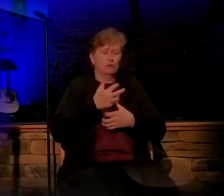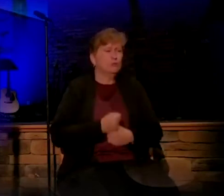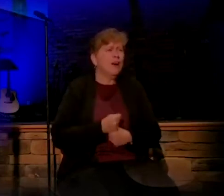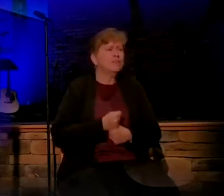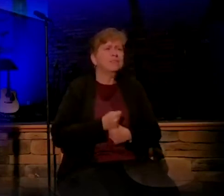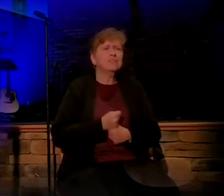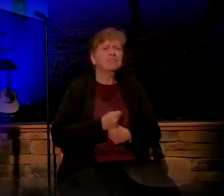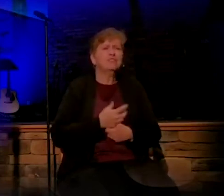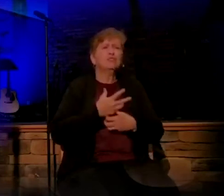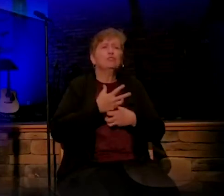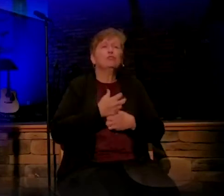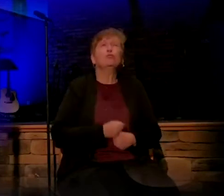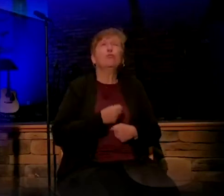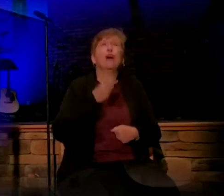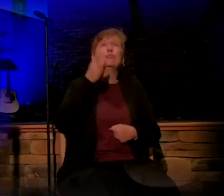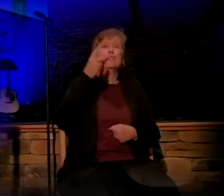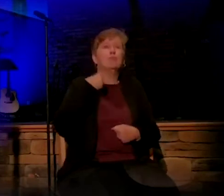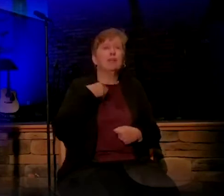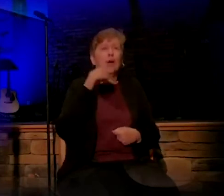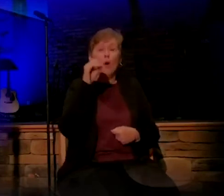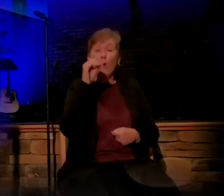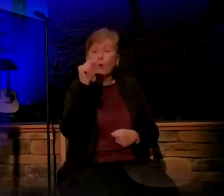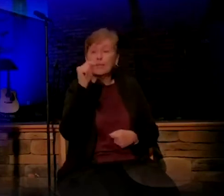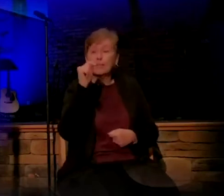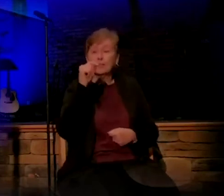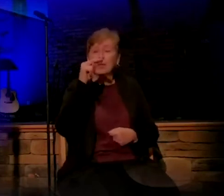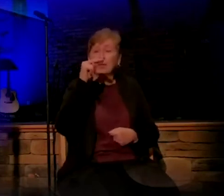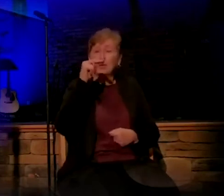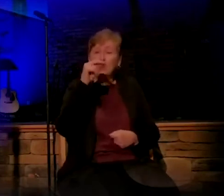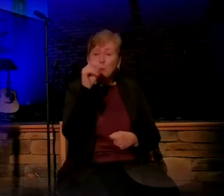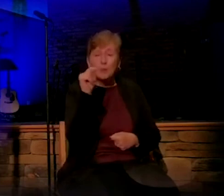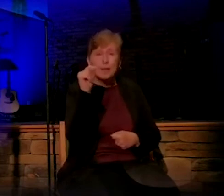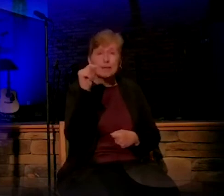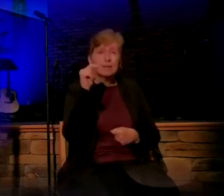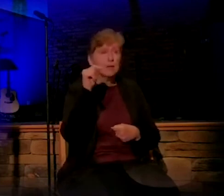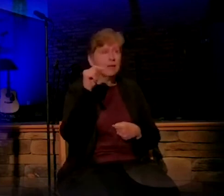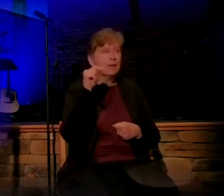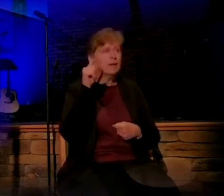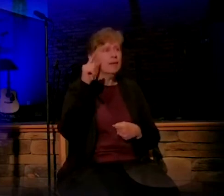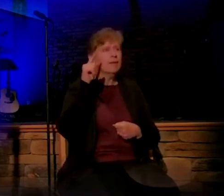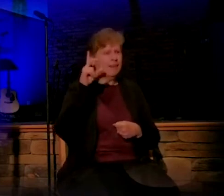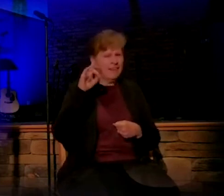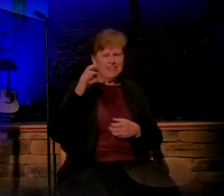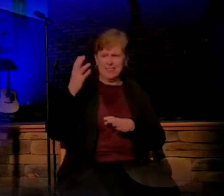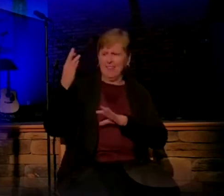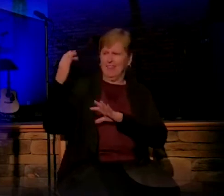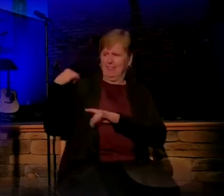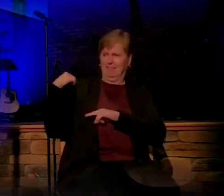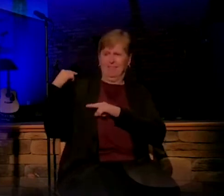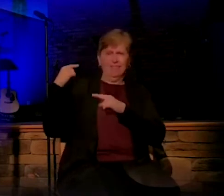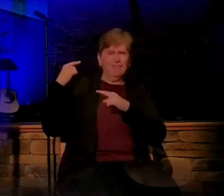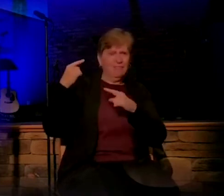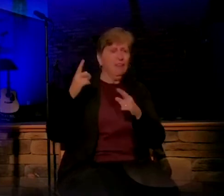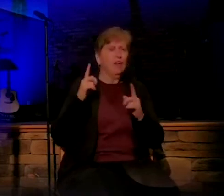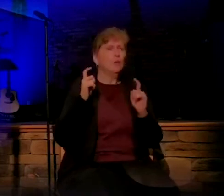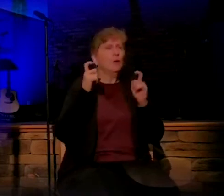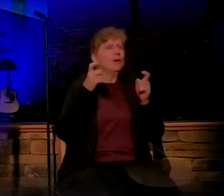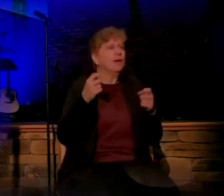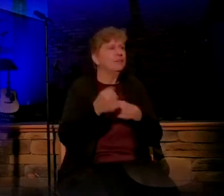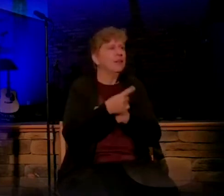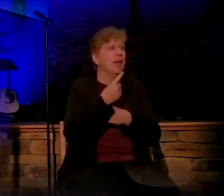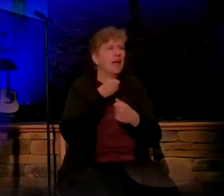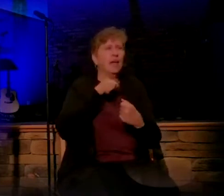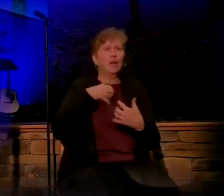that as he did in the Old Testament, New Testament, he'll do it today. He'll give courage to face the